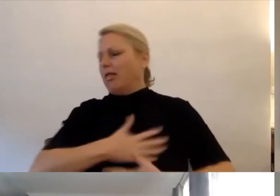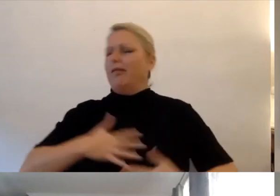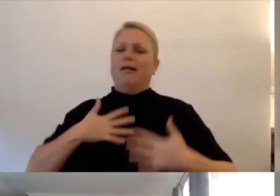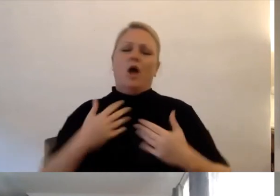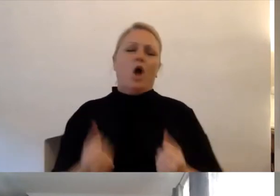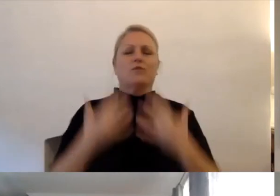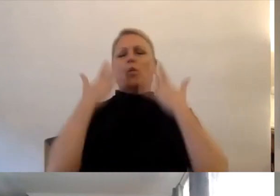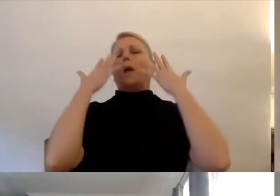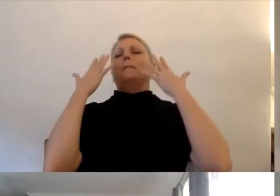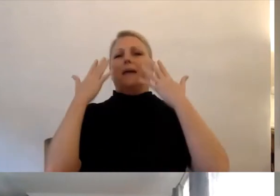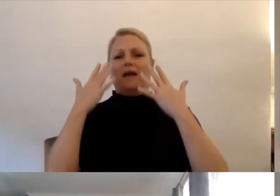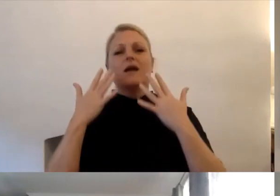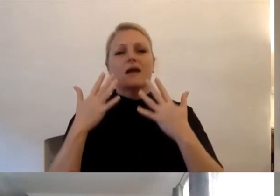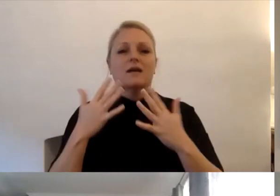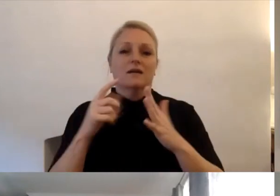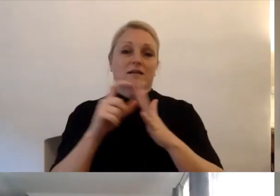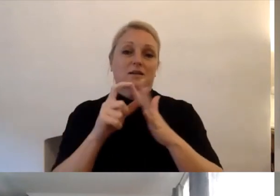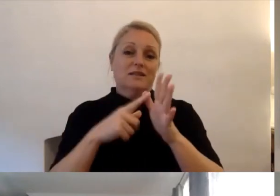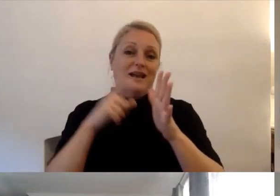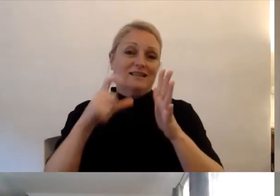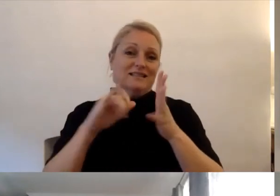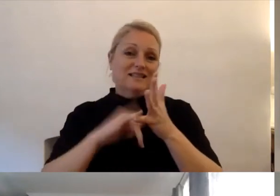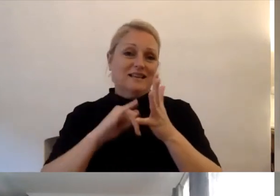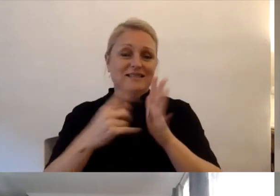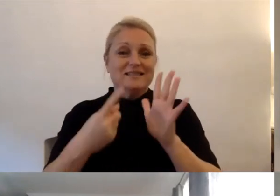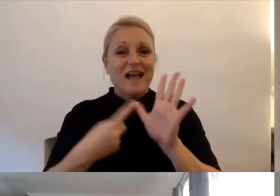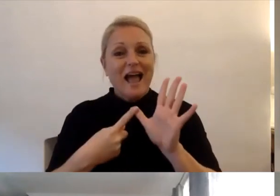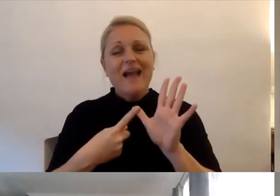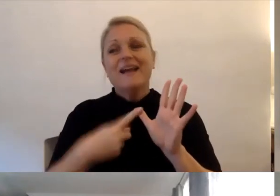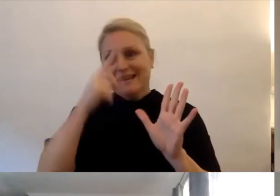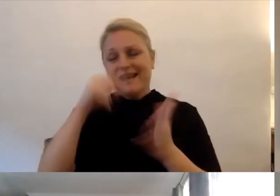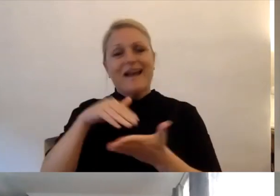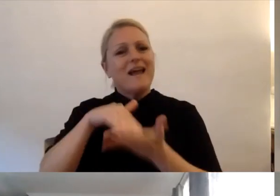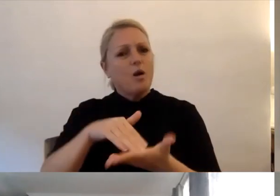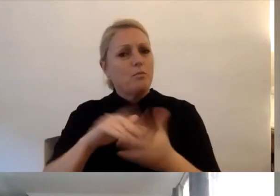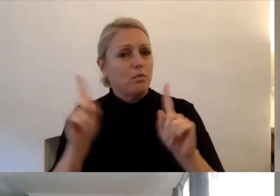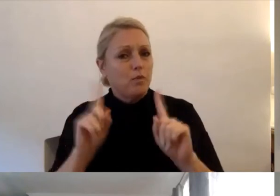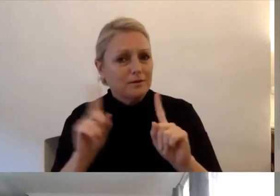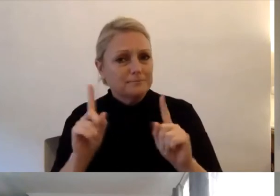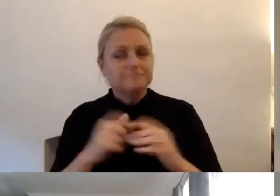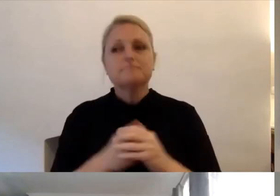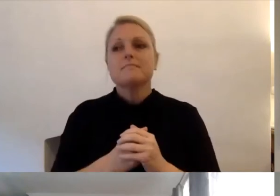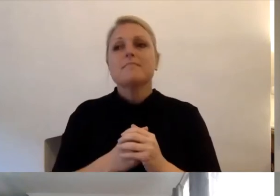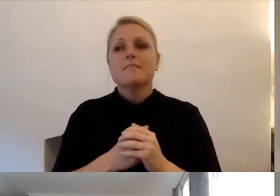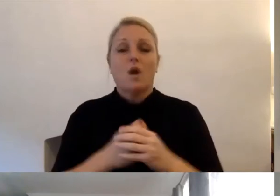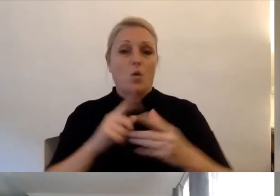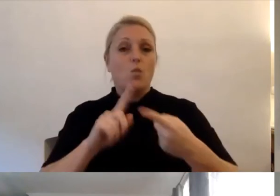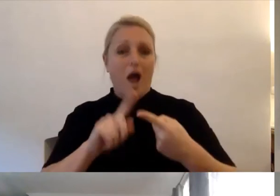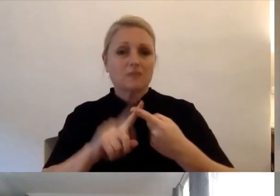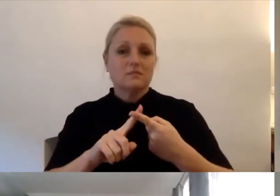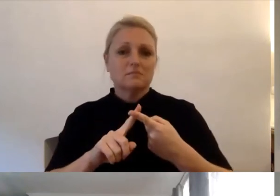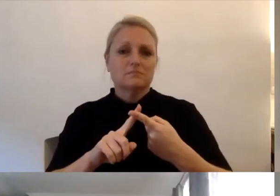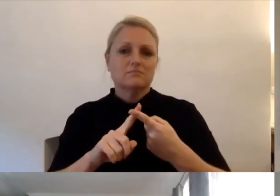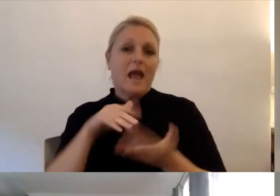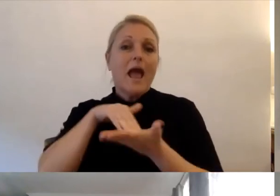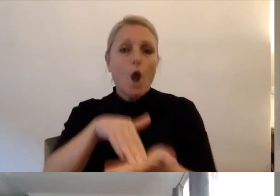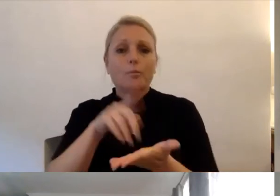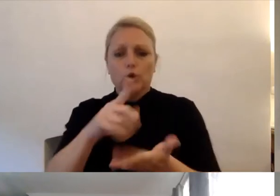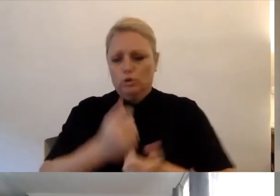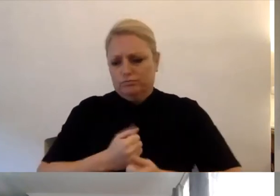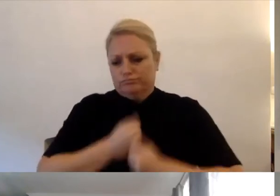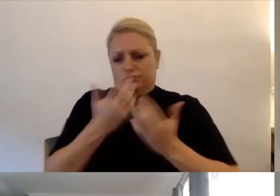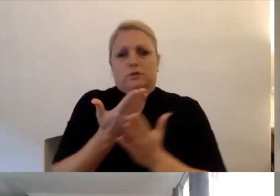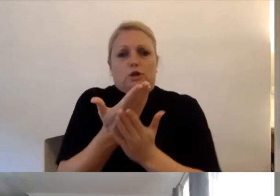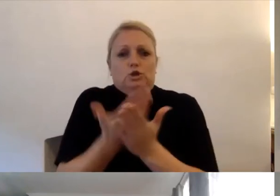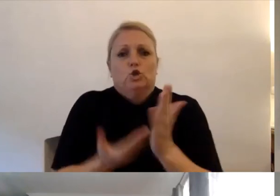if you like assistance or engage with Royal Commission is not only to form your submission with you, but to connect you with really useful services.